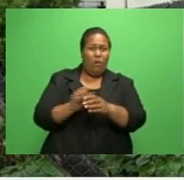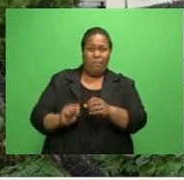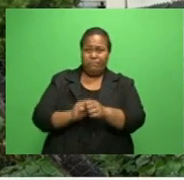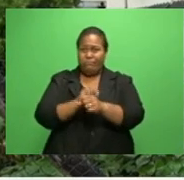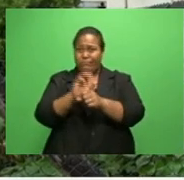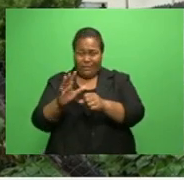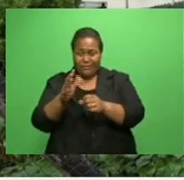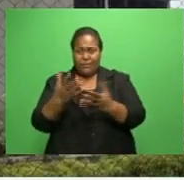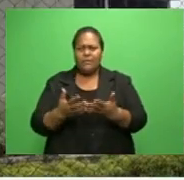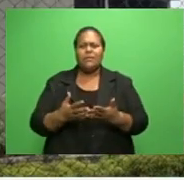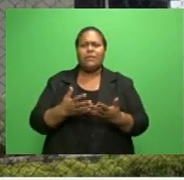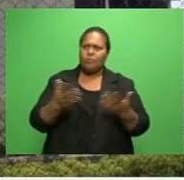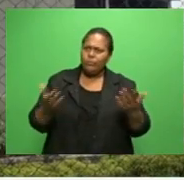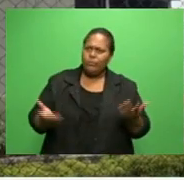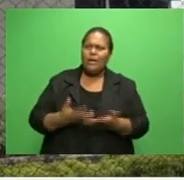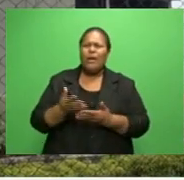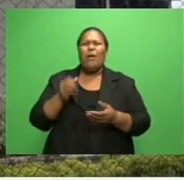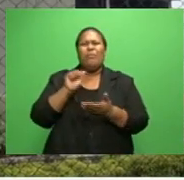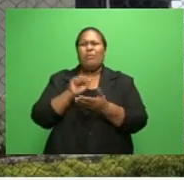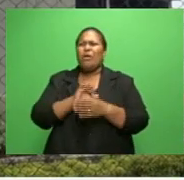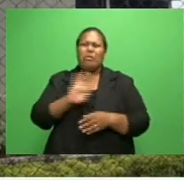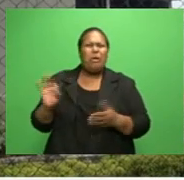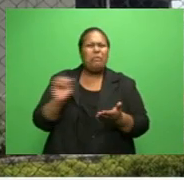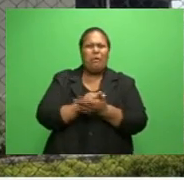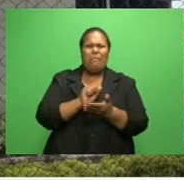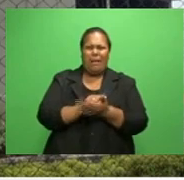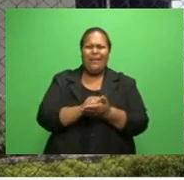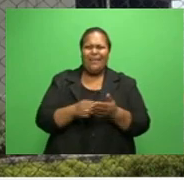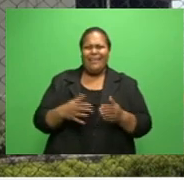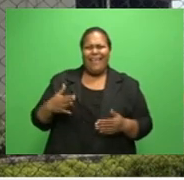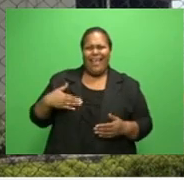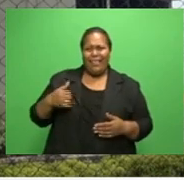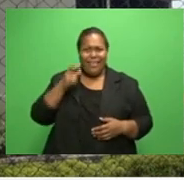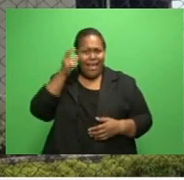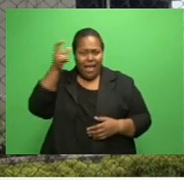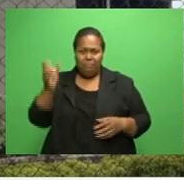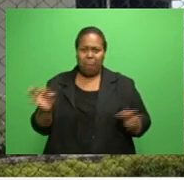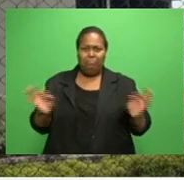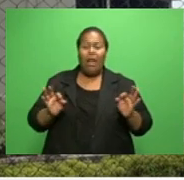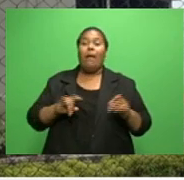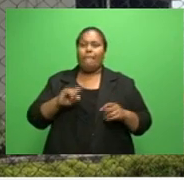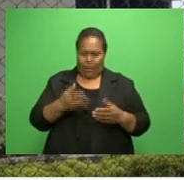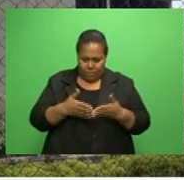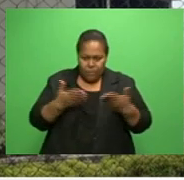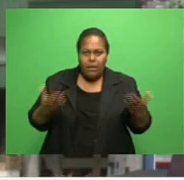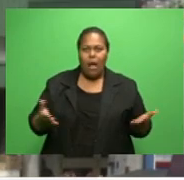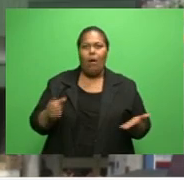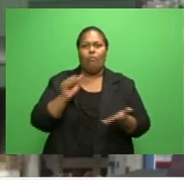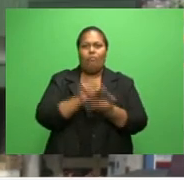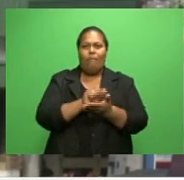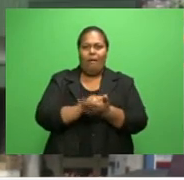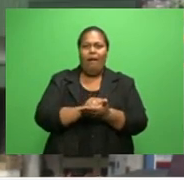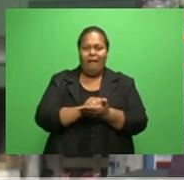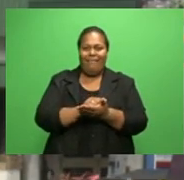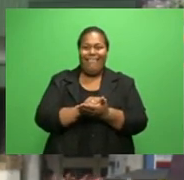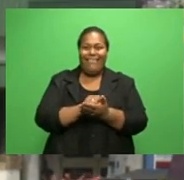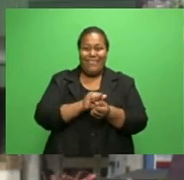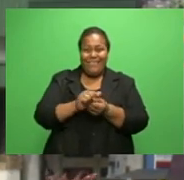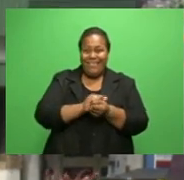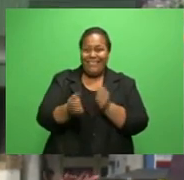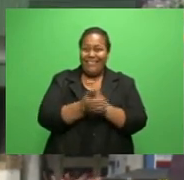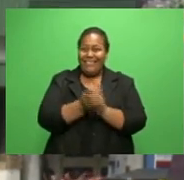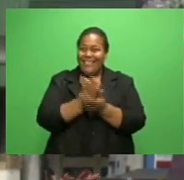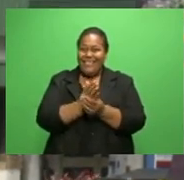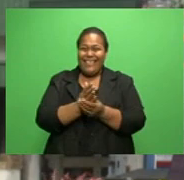improper hygiene were commonplace. But this flu season, hospitals and health centers are reporting far fewer numbers than previous years.